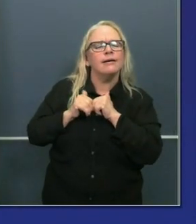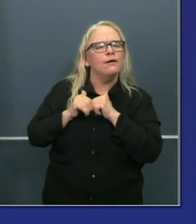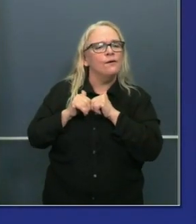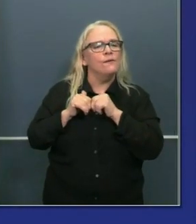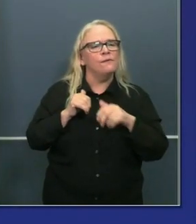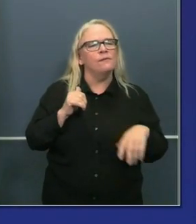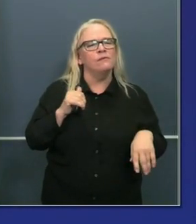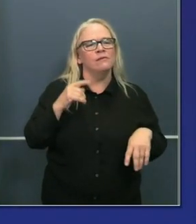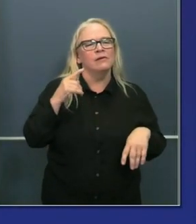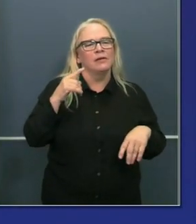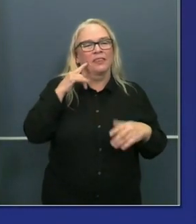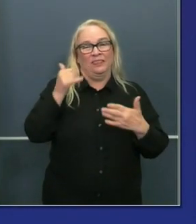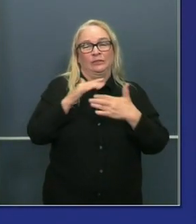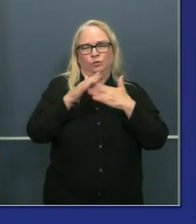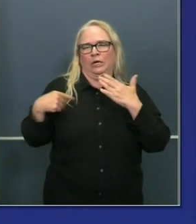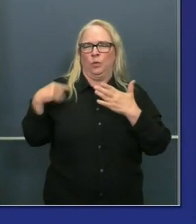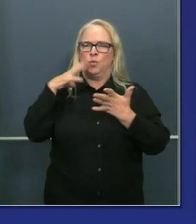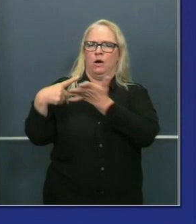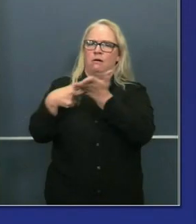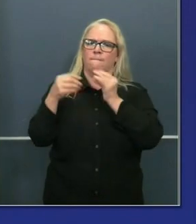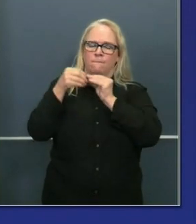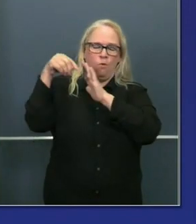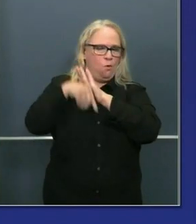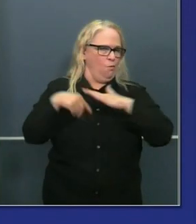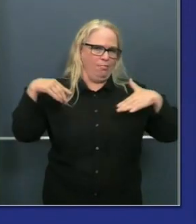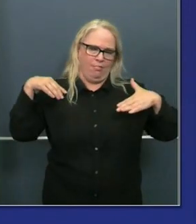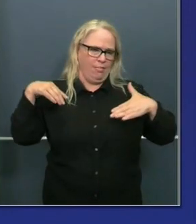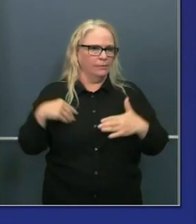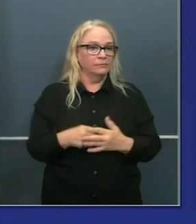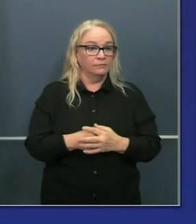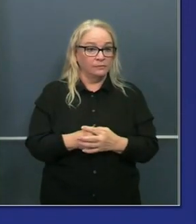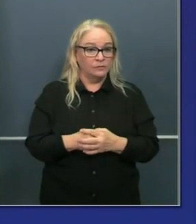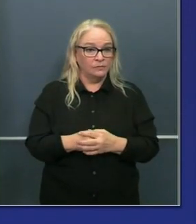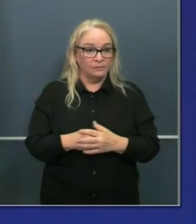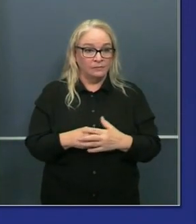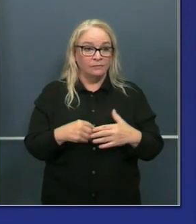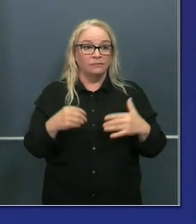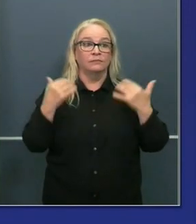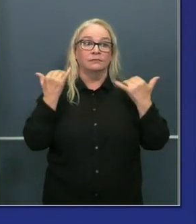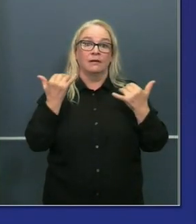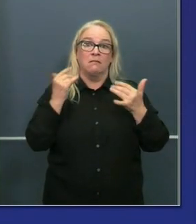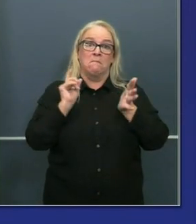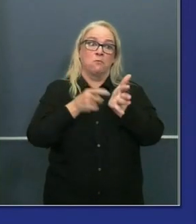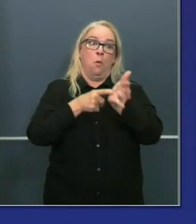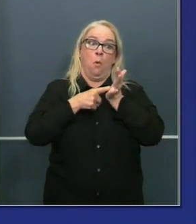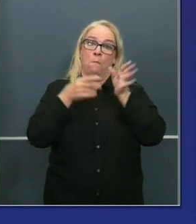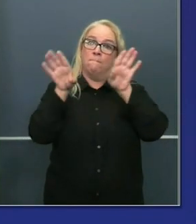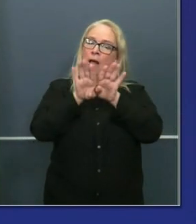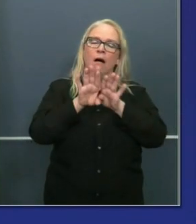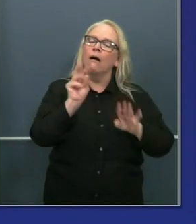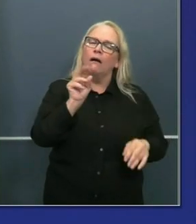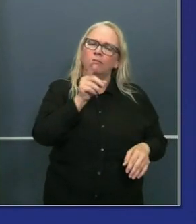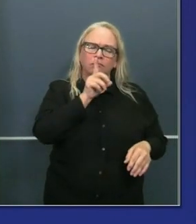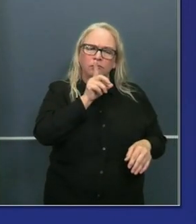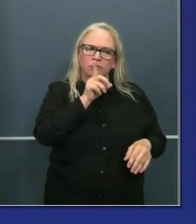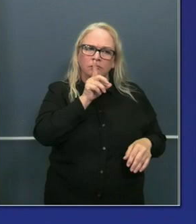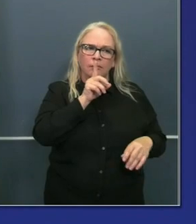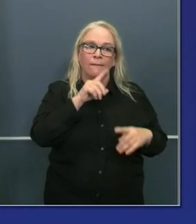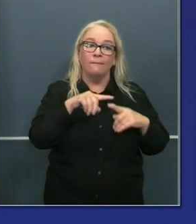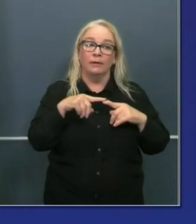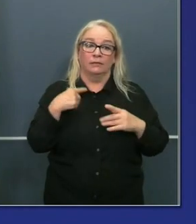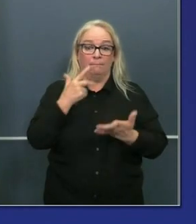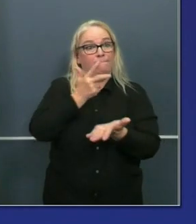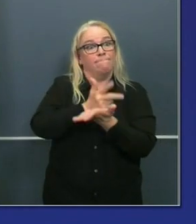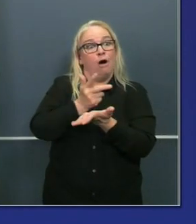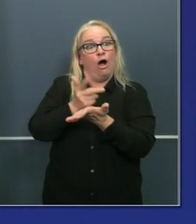not mandating the closure of beaches this weekend, but we are modifying our parking facility operations